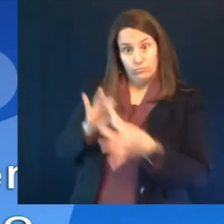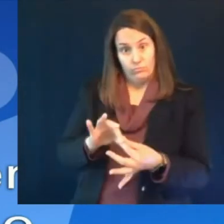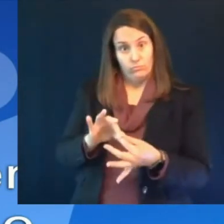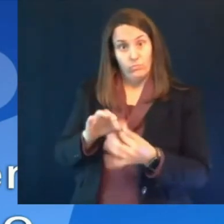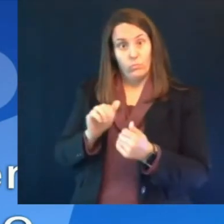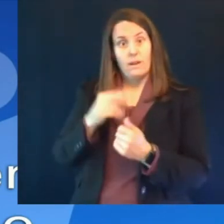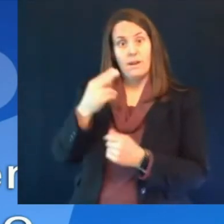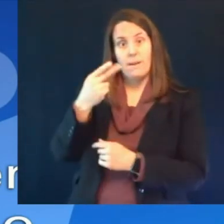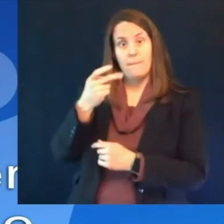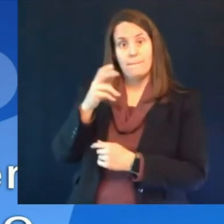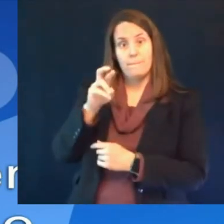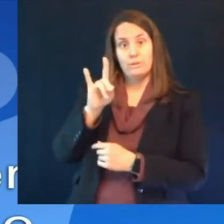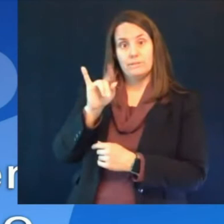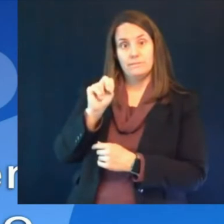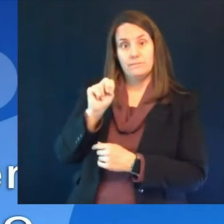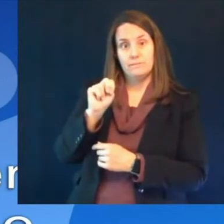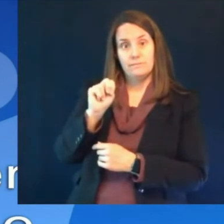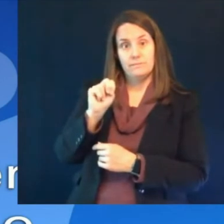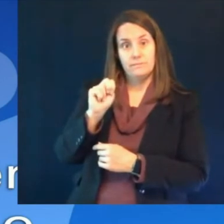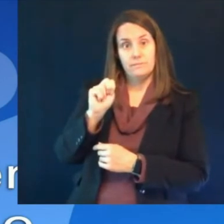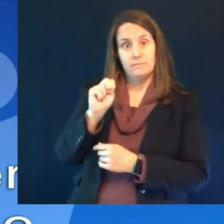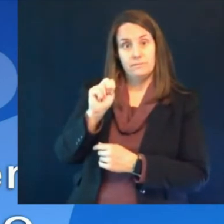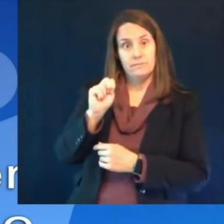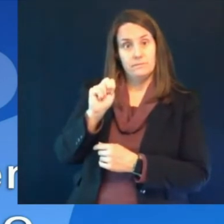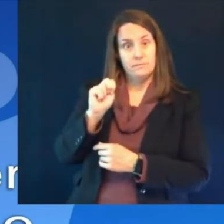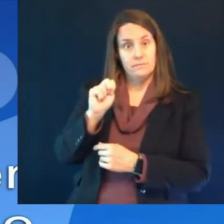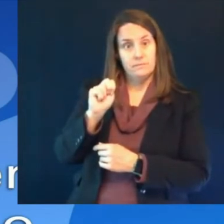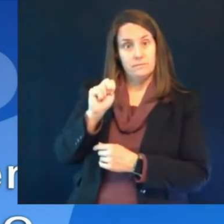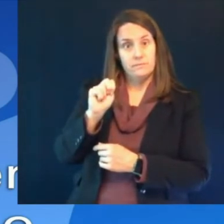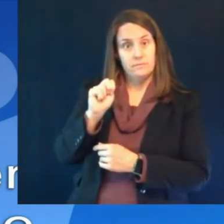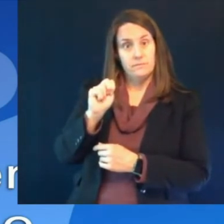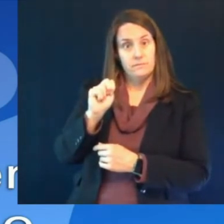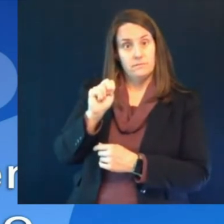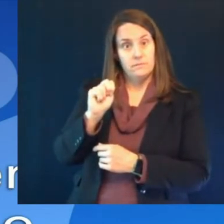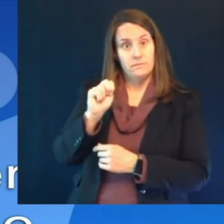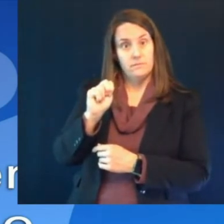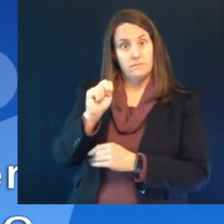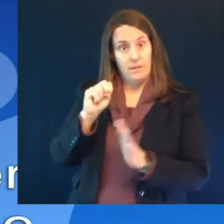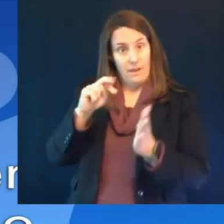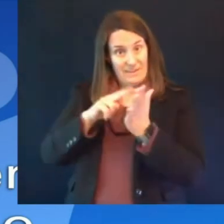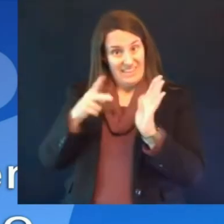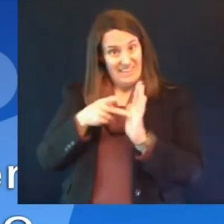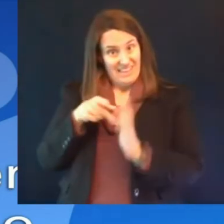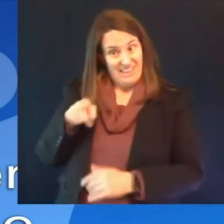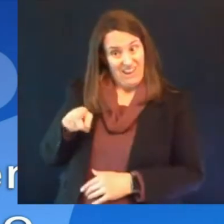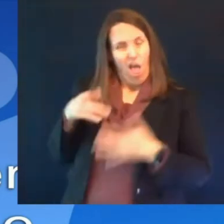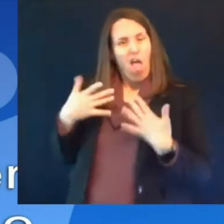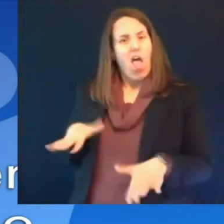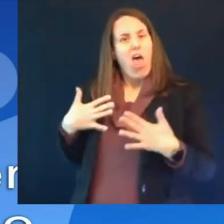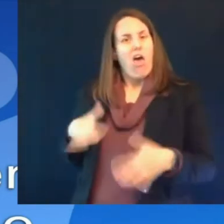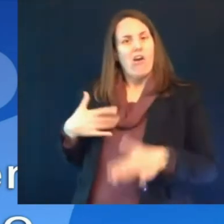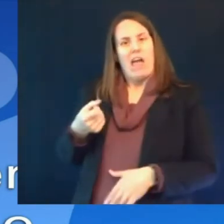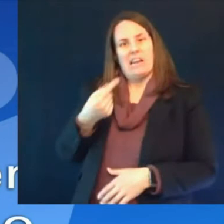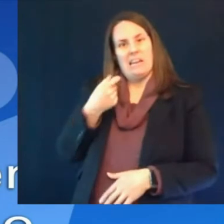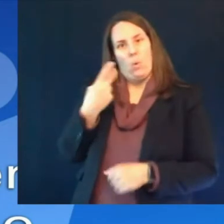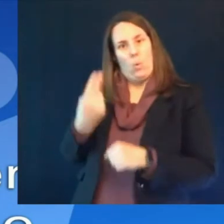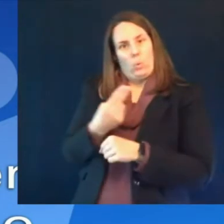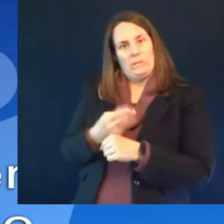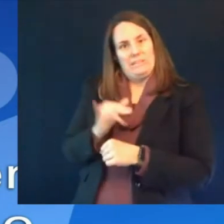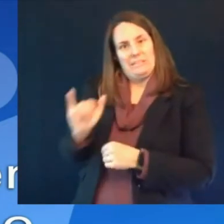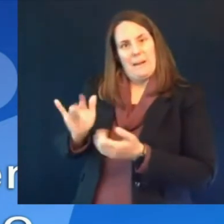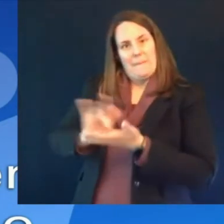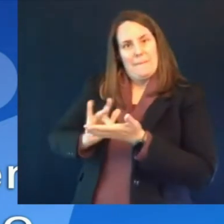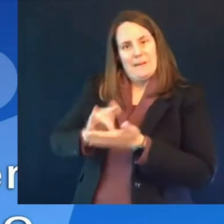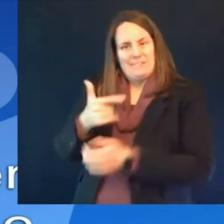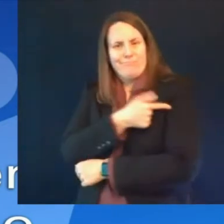kind of limit the pool of people who could get it or were you talking about treatment for the clotting and using heparin would not work with